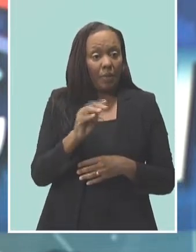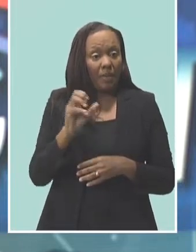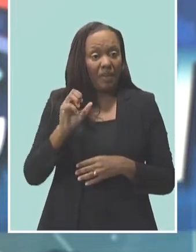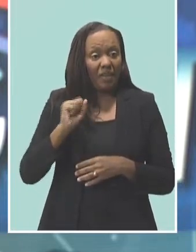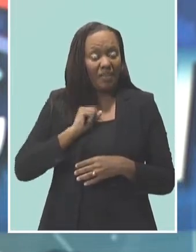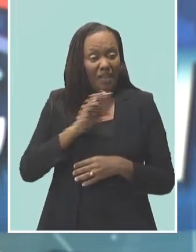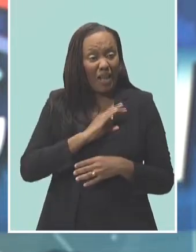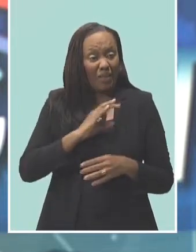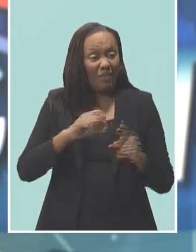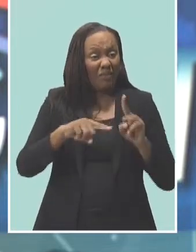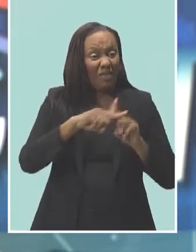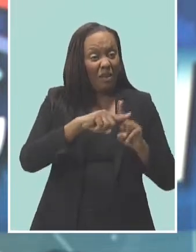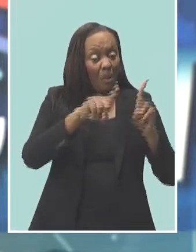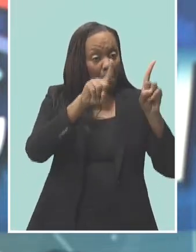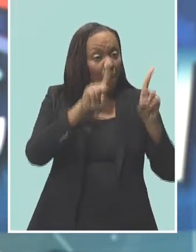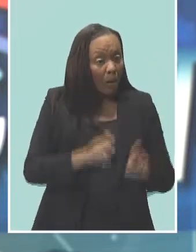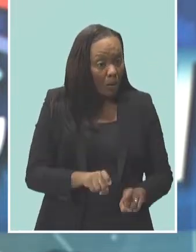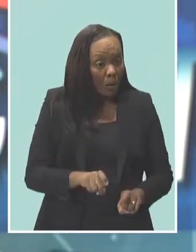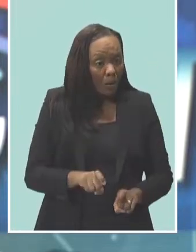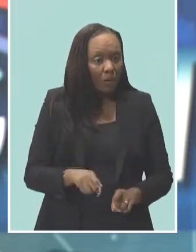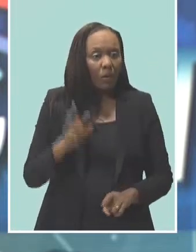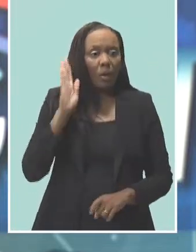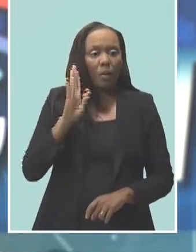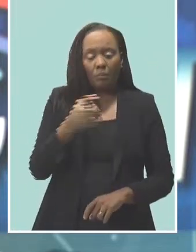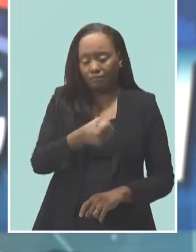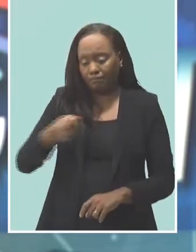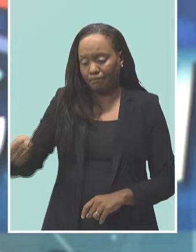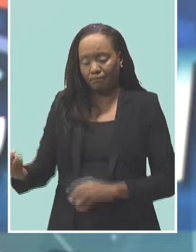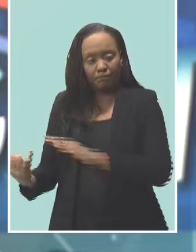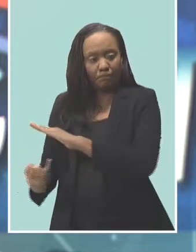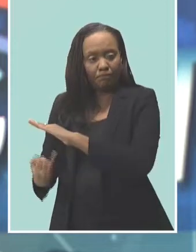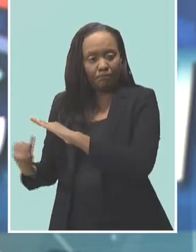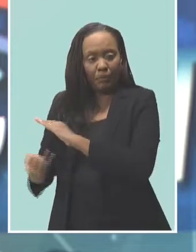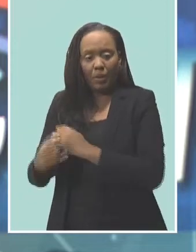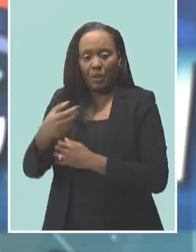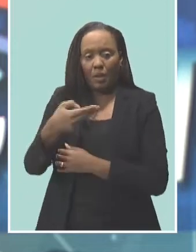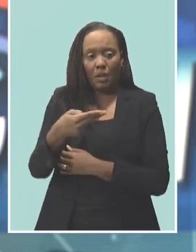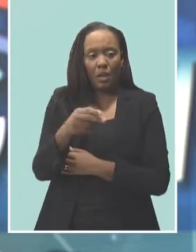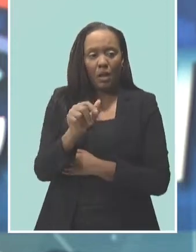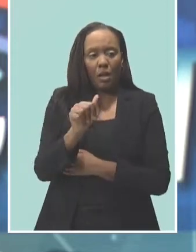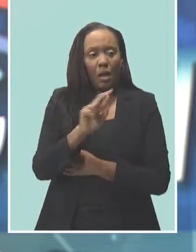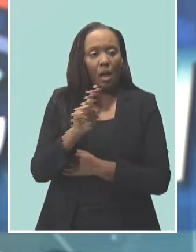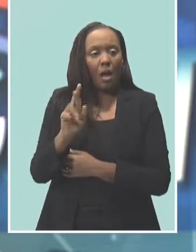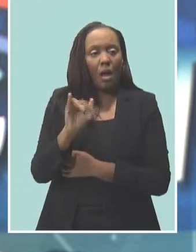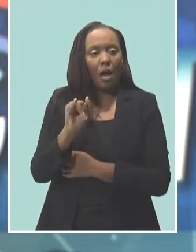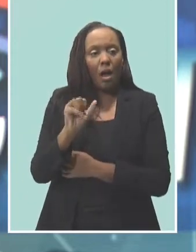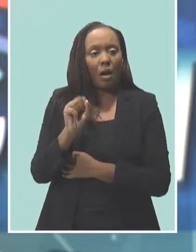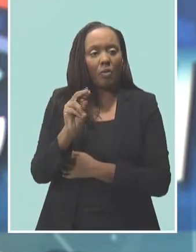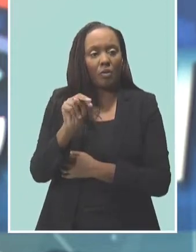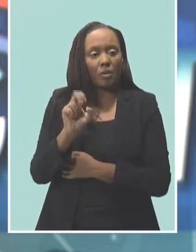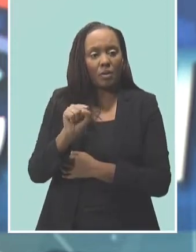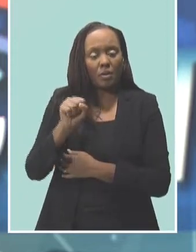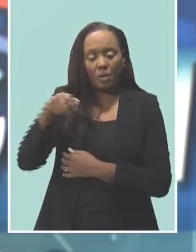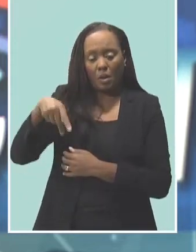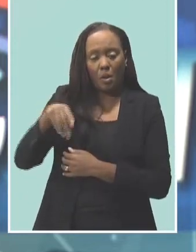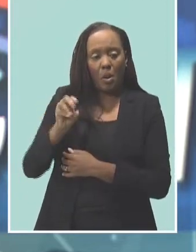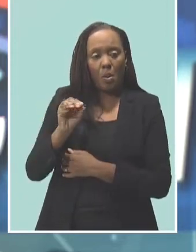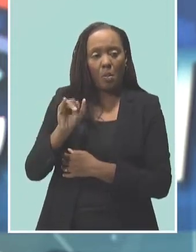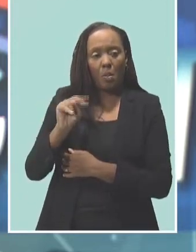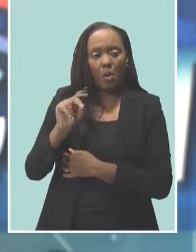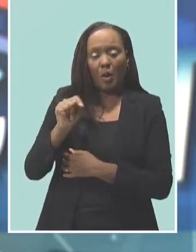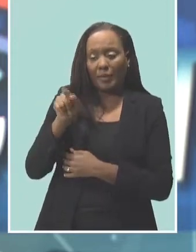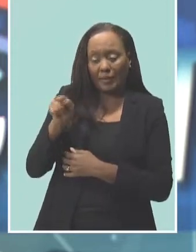positive for COVID-19 would be housed in the isolation centre at Harrison's Point. A commitment was also made that all